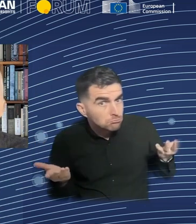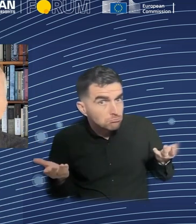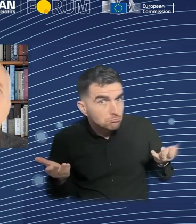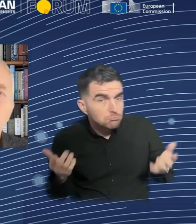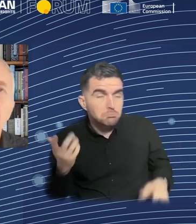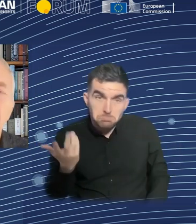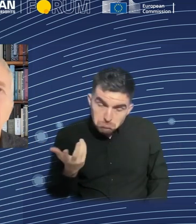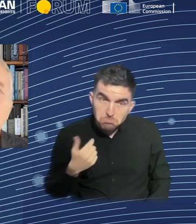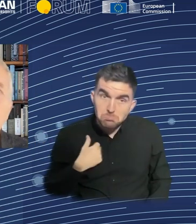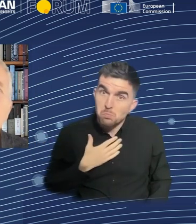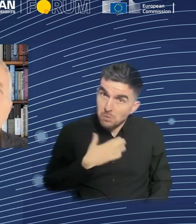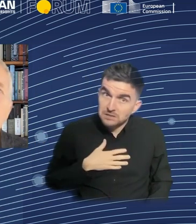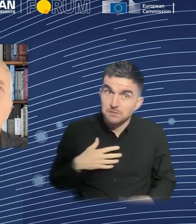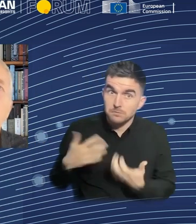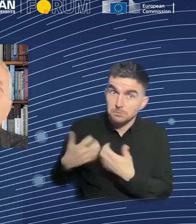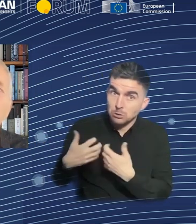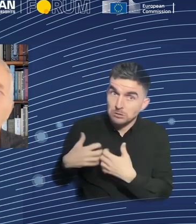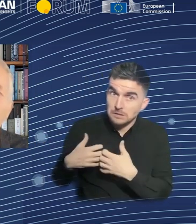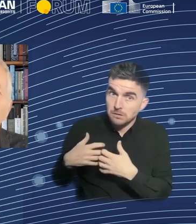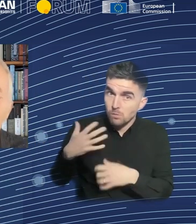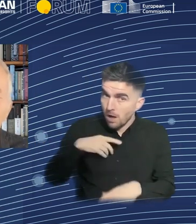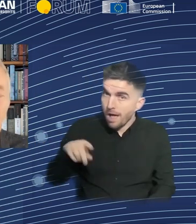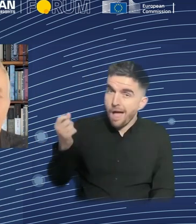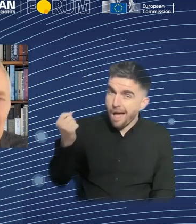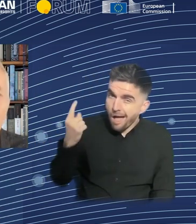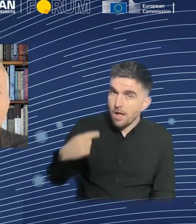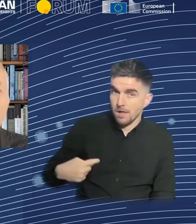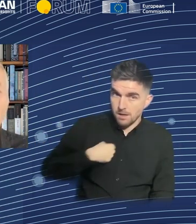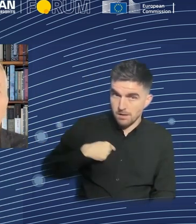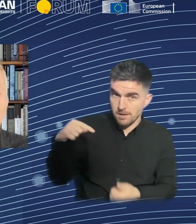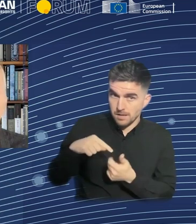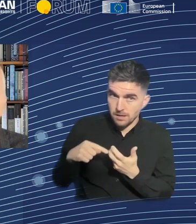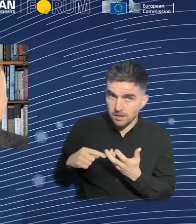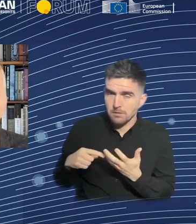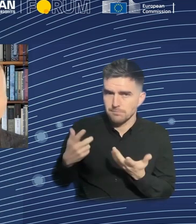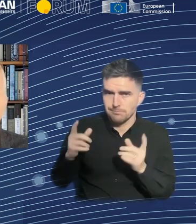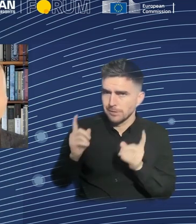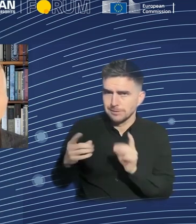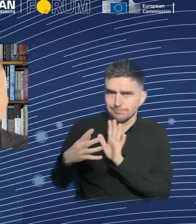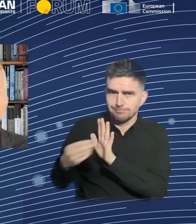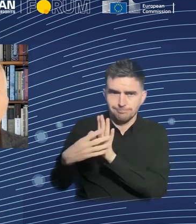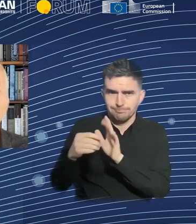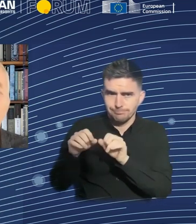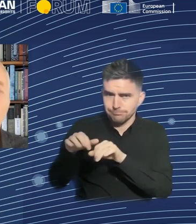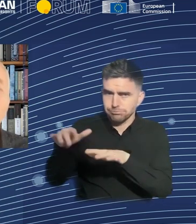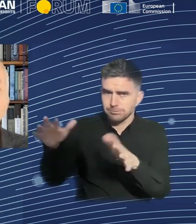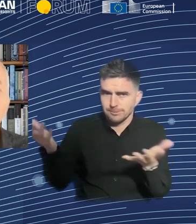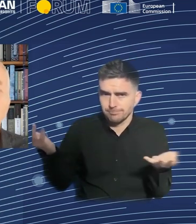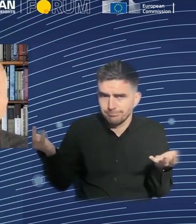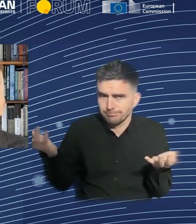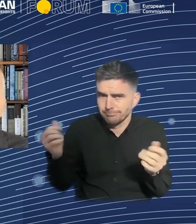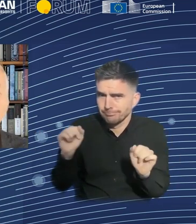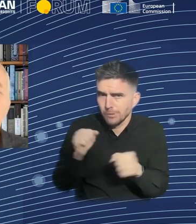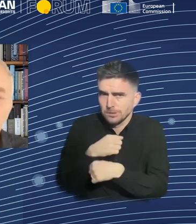are trying to understand our values, they will have to cascade. It can't be one big central set of AI where the values